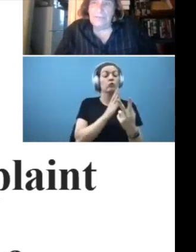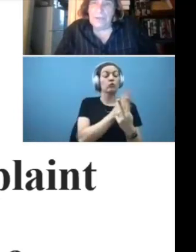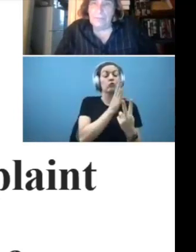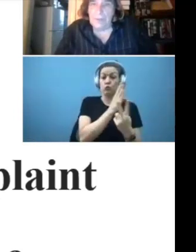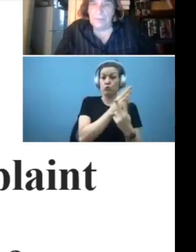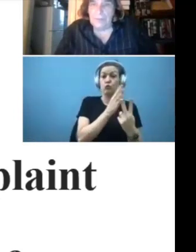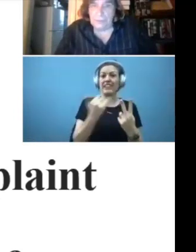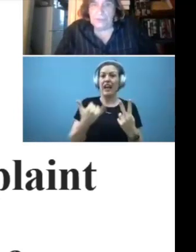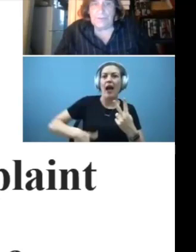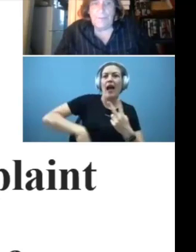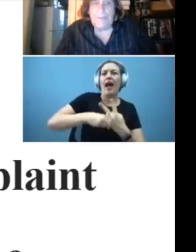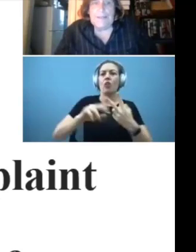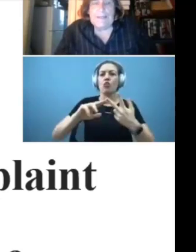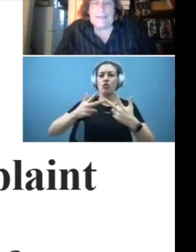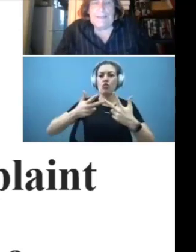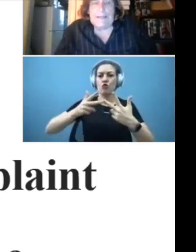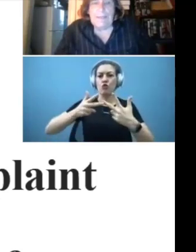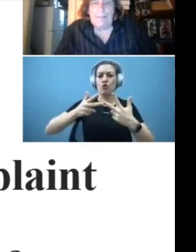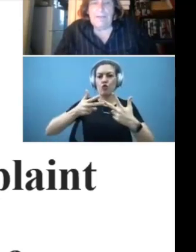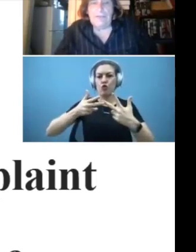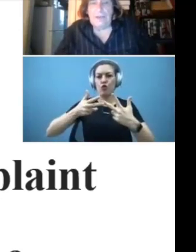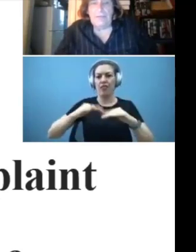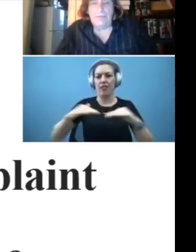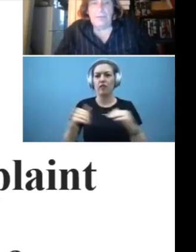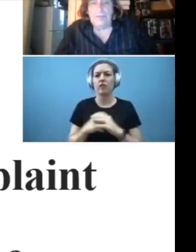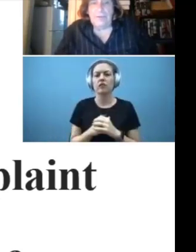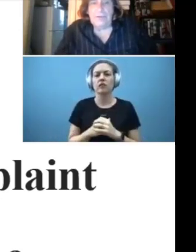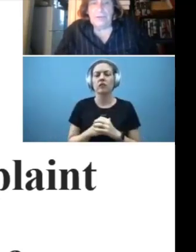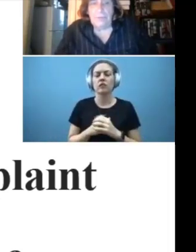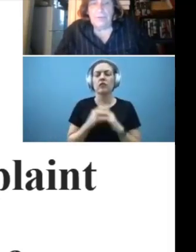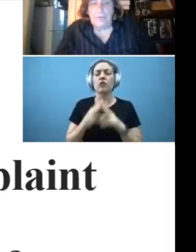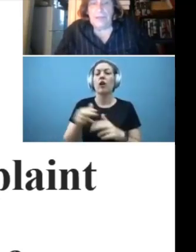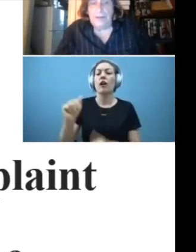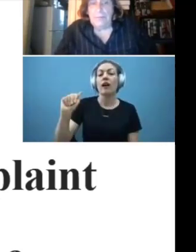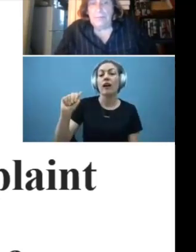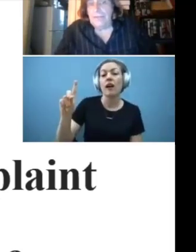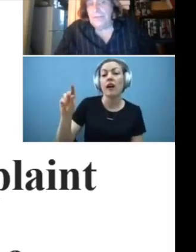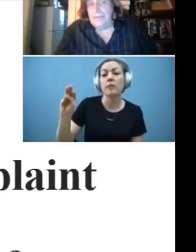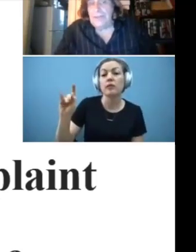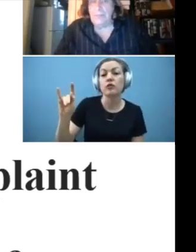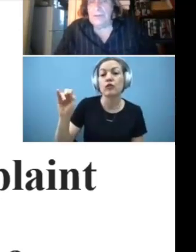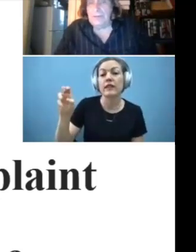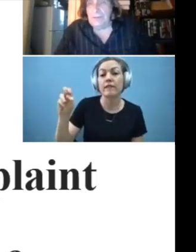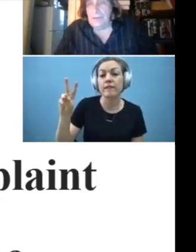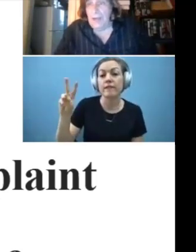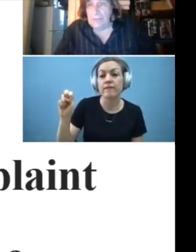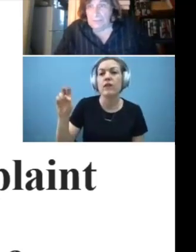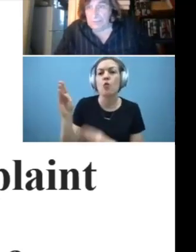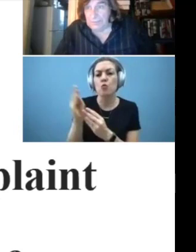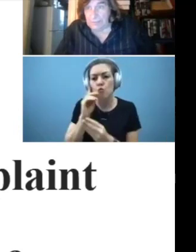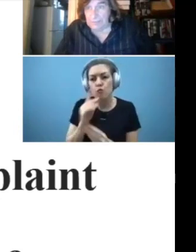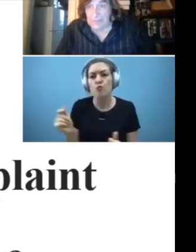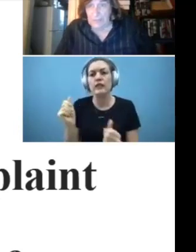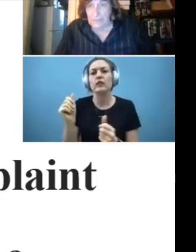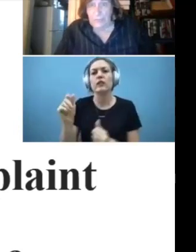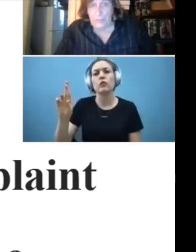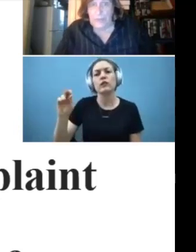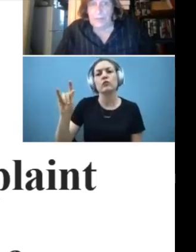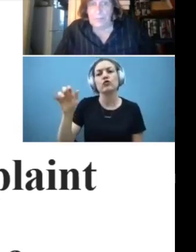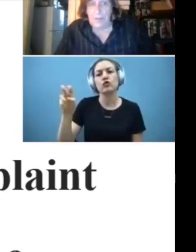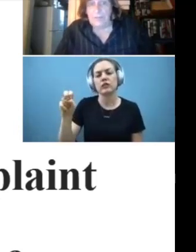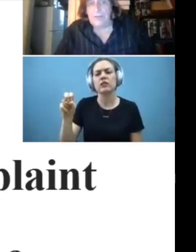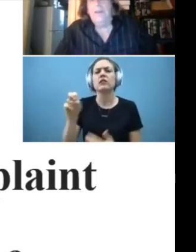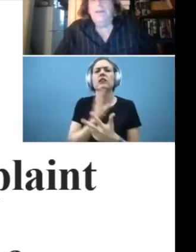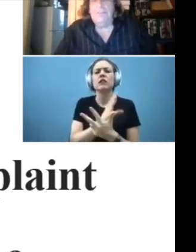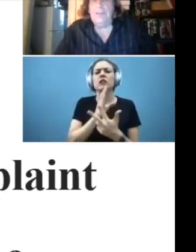Administrative Resolution. The Administrative Resolution was created much the same reason the Office of Investigations was